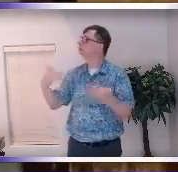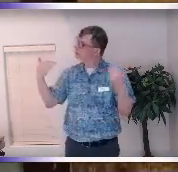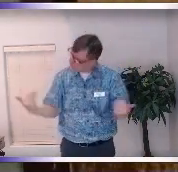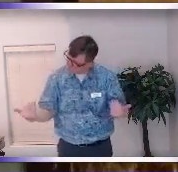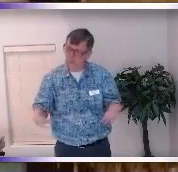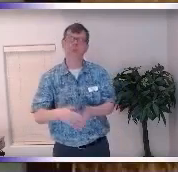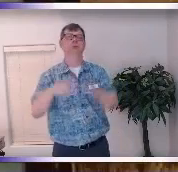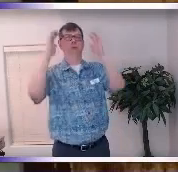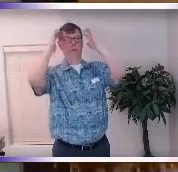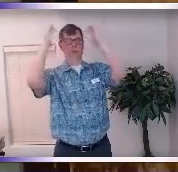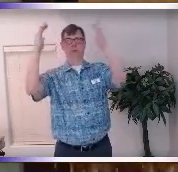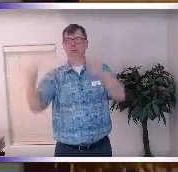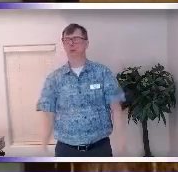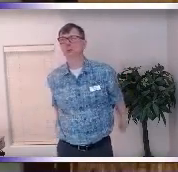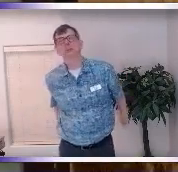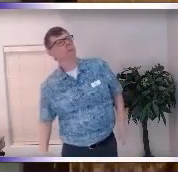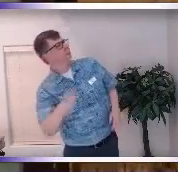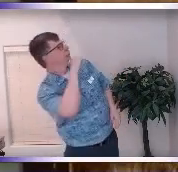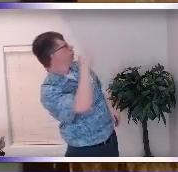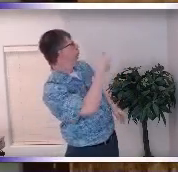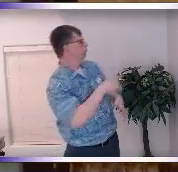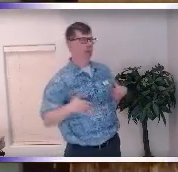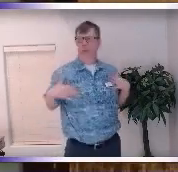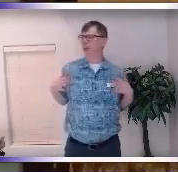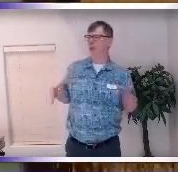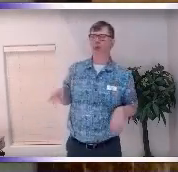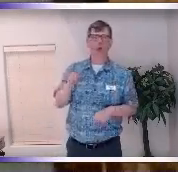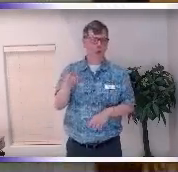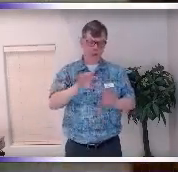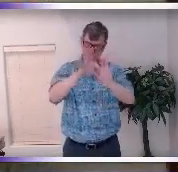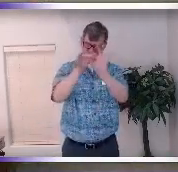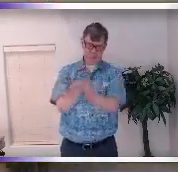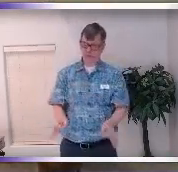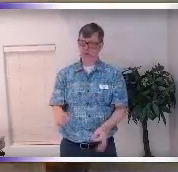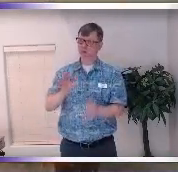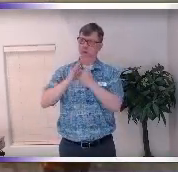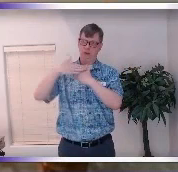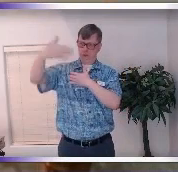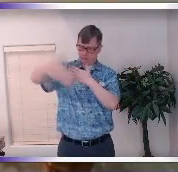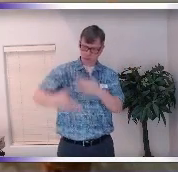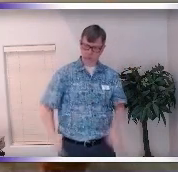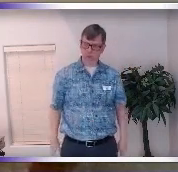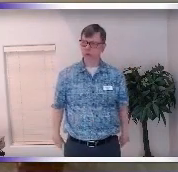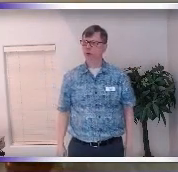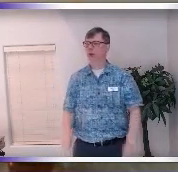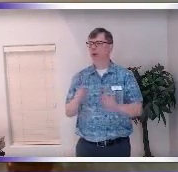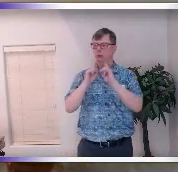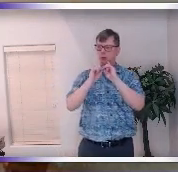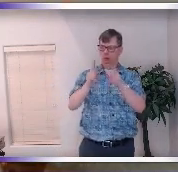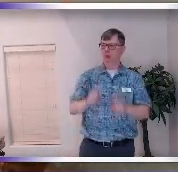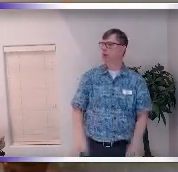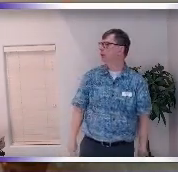consciousness and she goes oh don't worry about it you'll figure it out and I go but I really want to know what it is and she goes well we're talking about Ernest Holmes